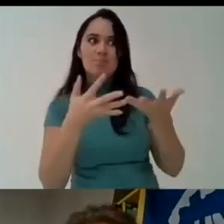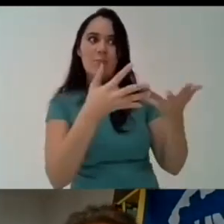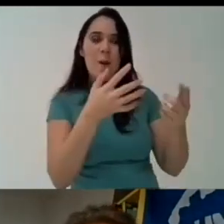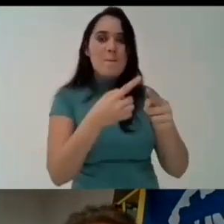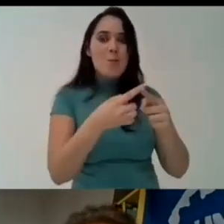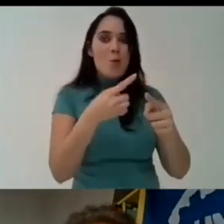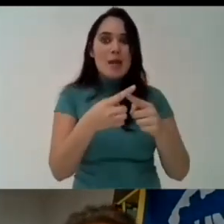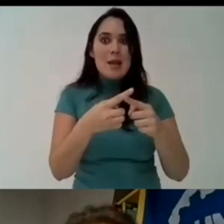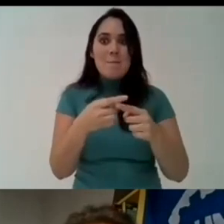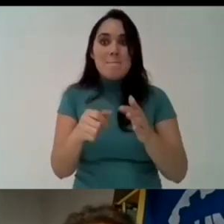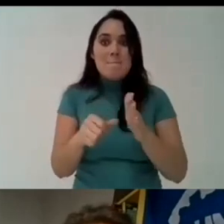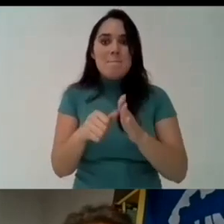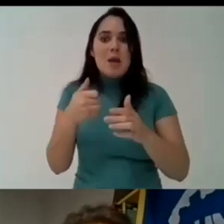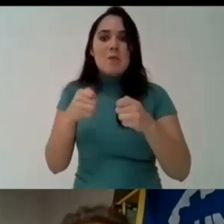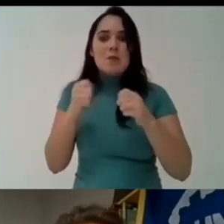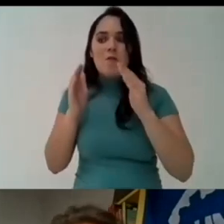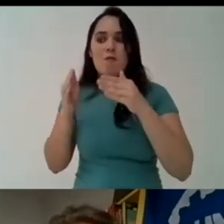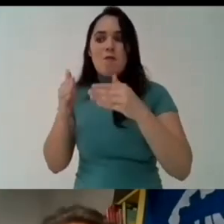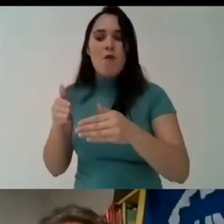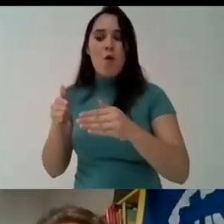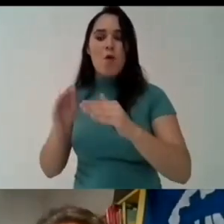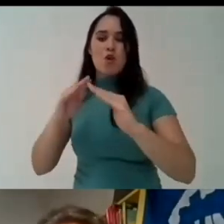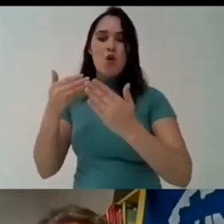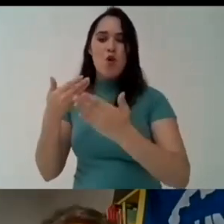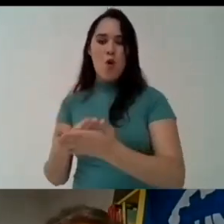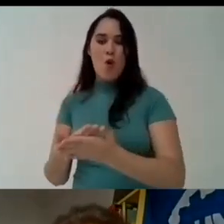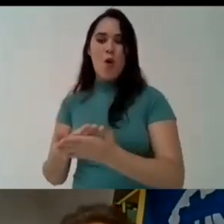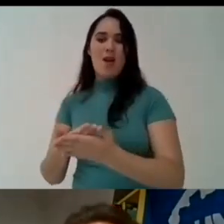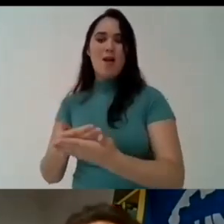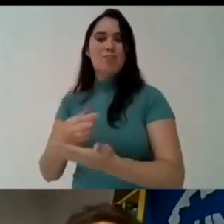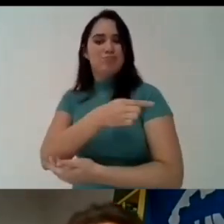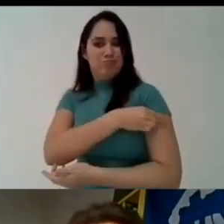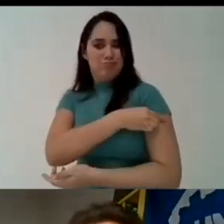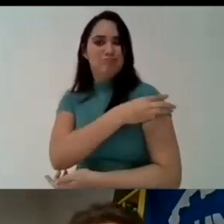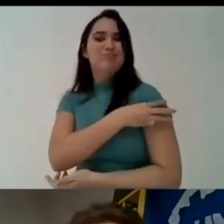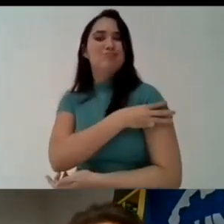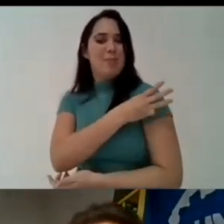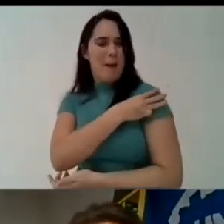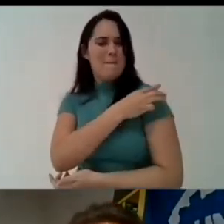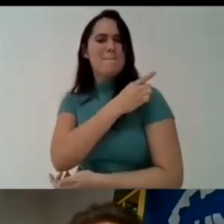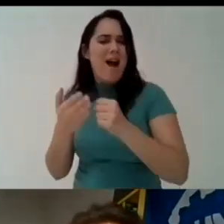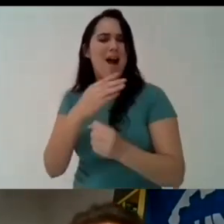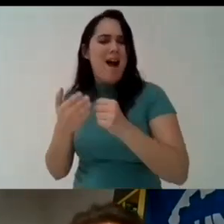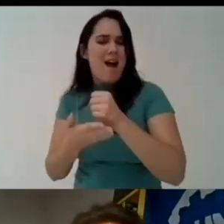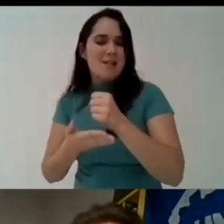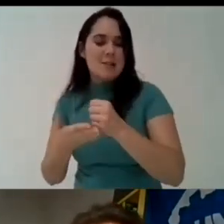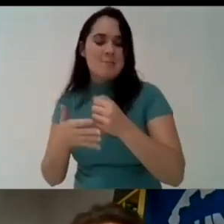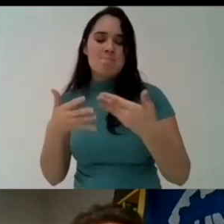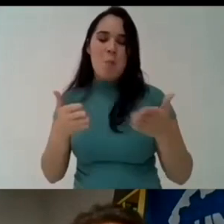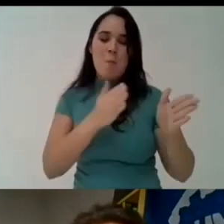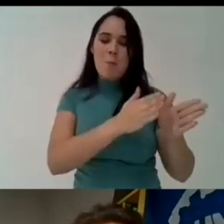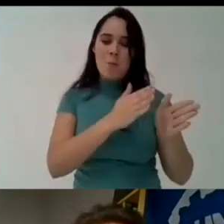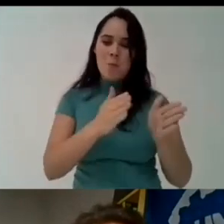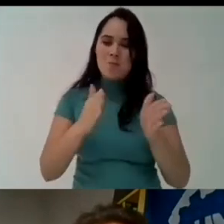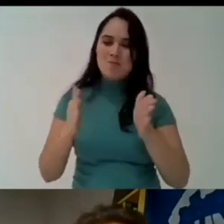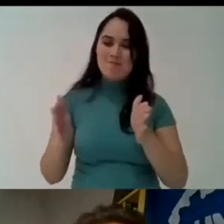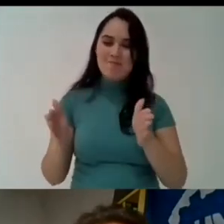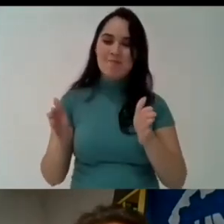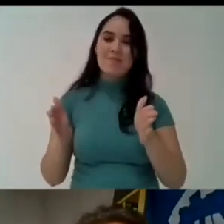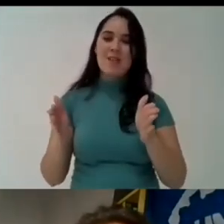on this area because we don't have the basis for that therefore the process